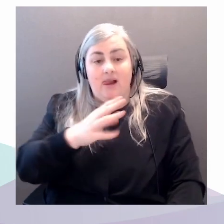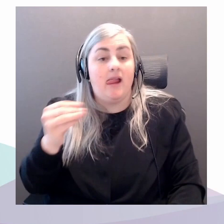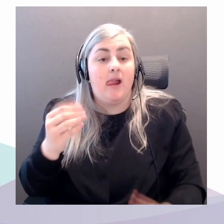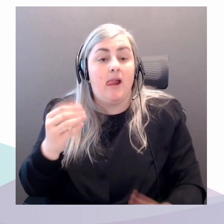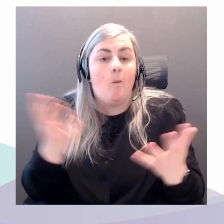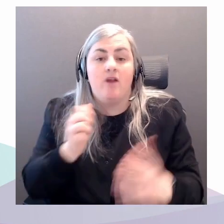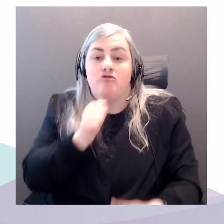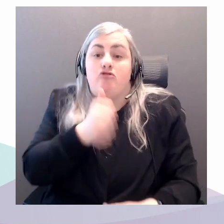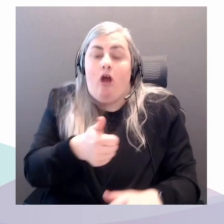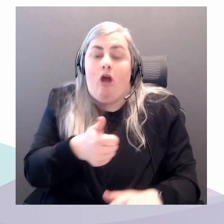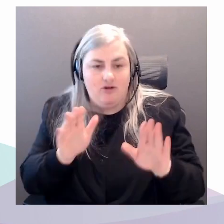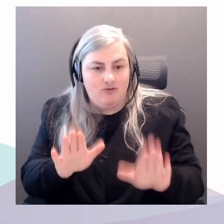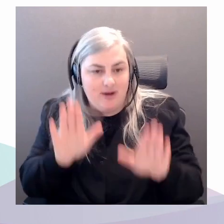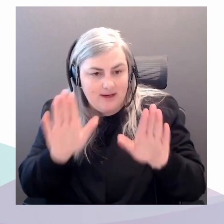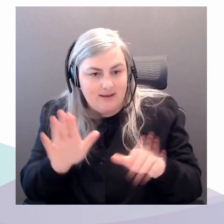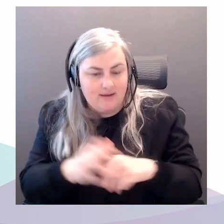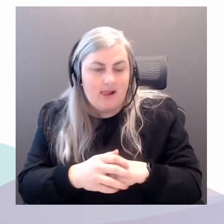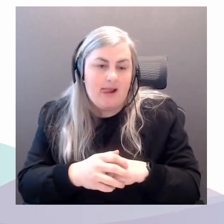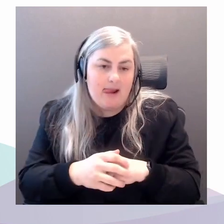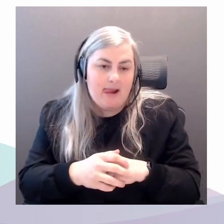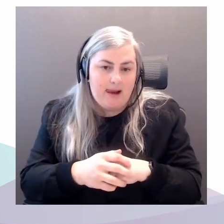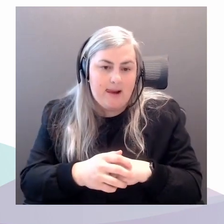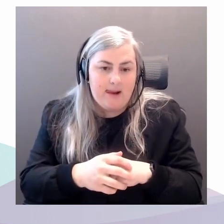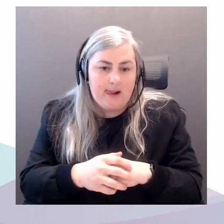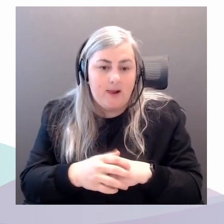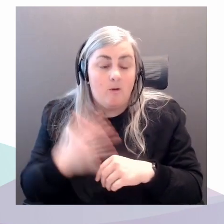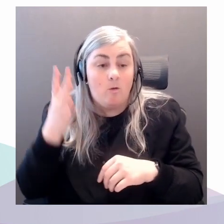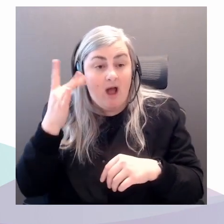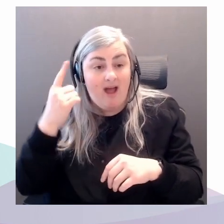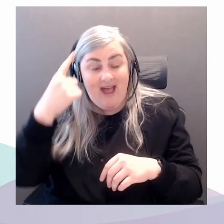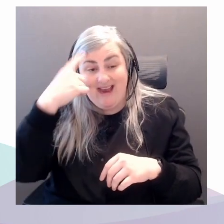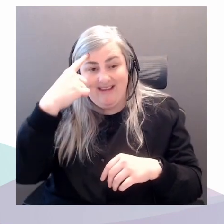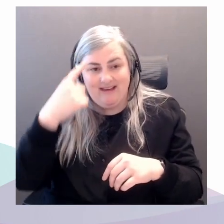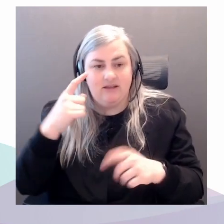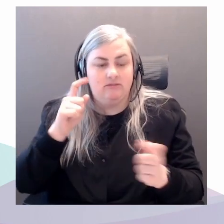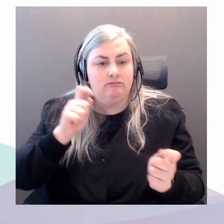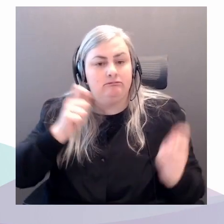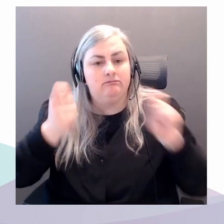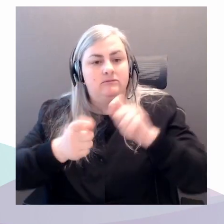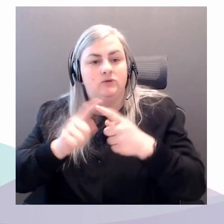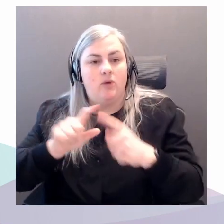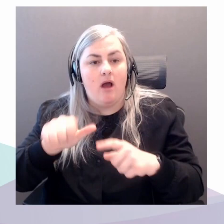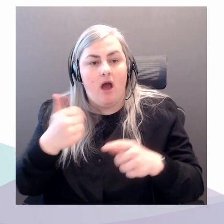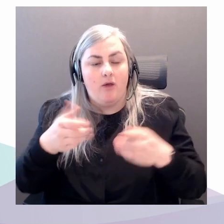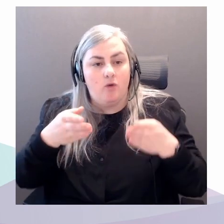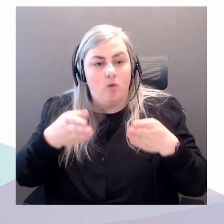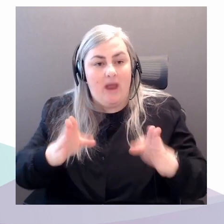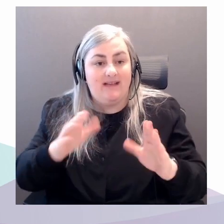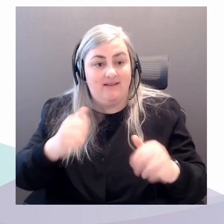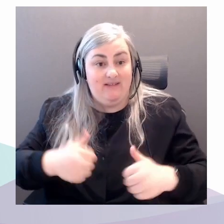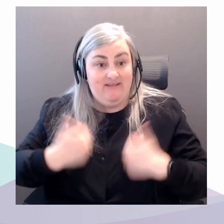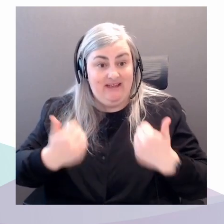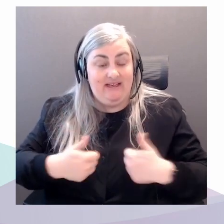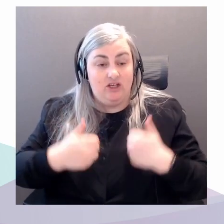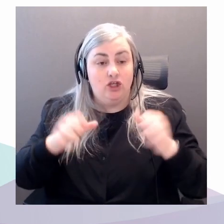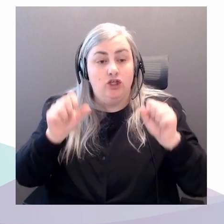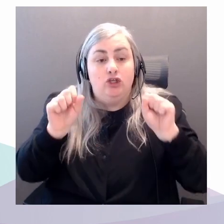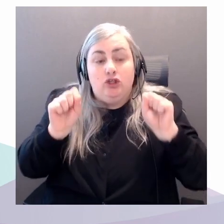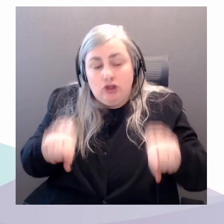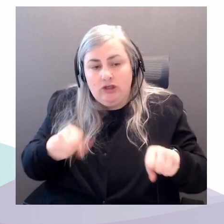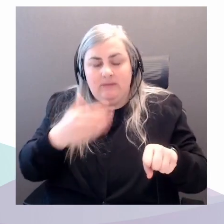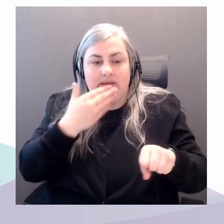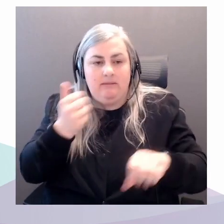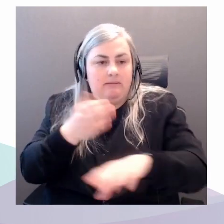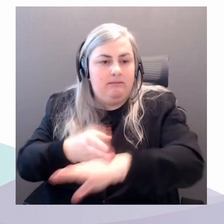change? Because I think actually transitioning to other ways of living could be so much better than how we're living now,